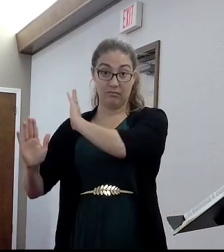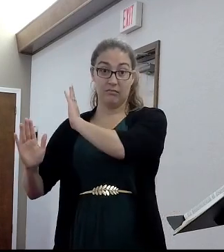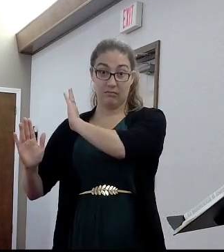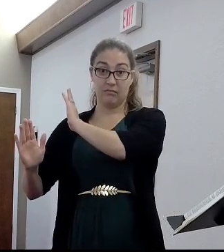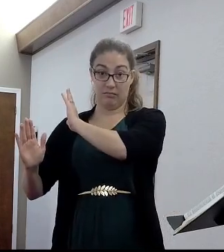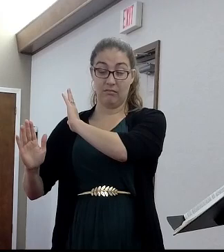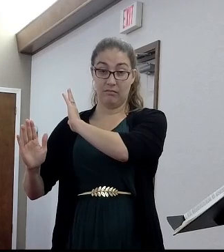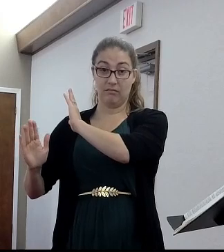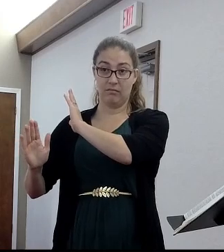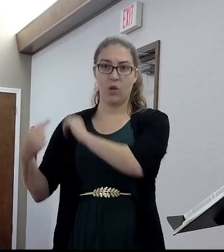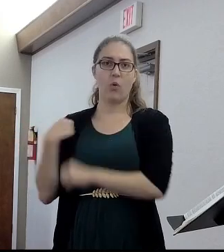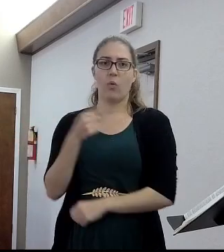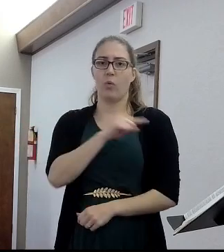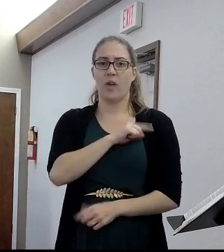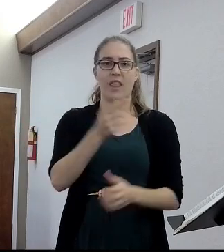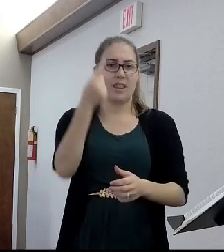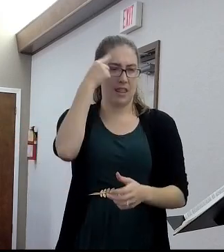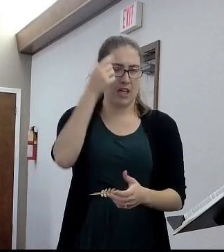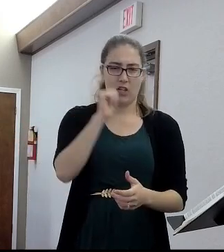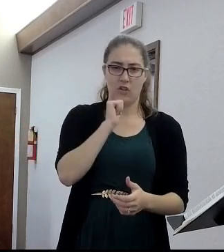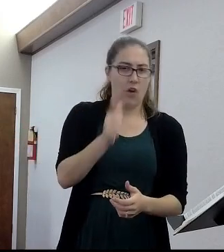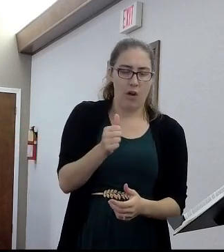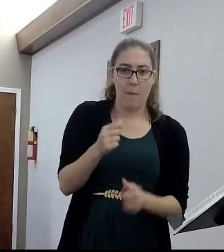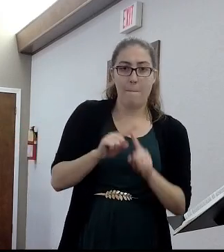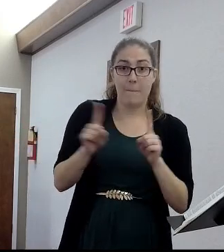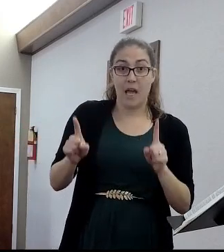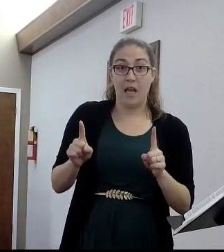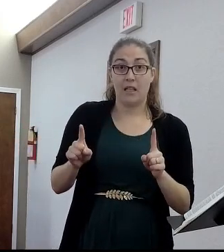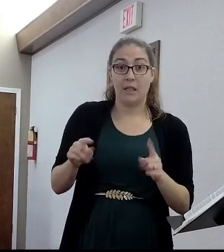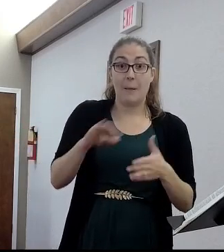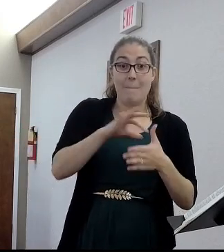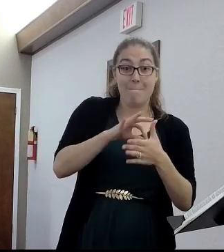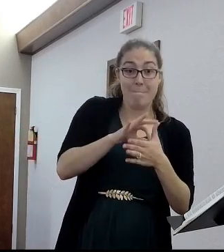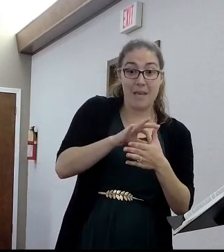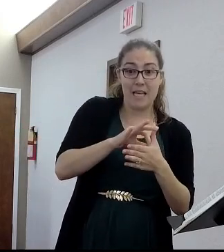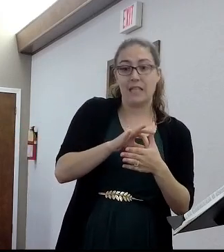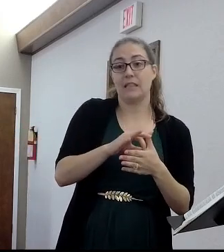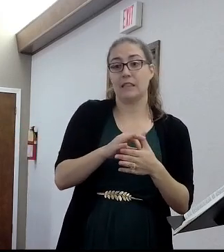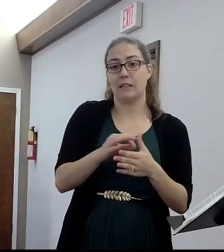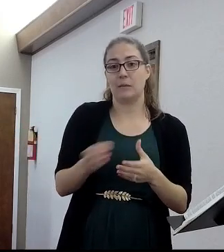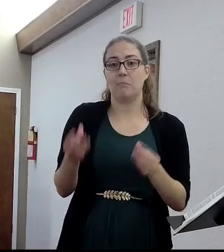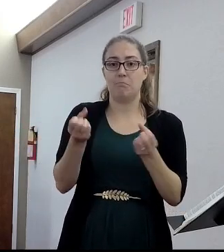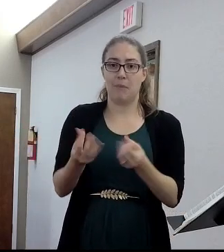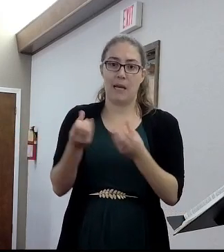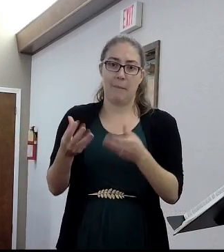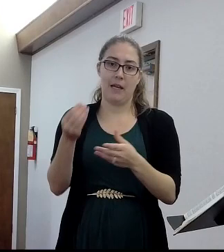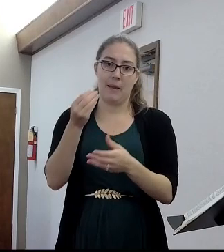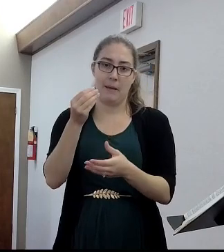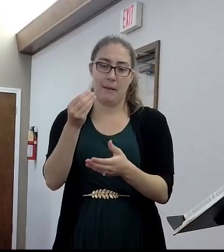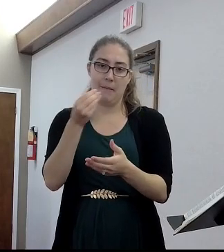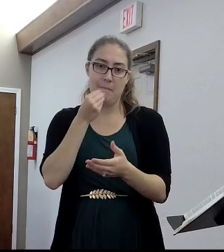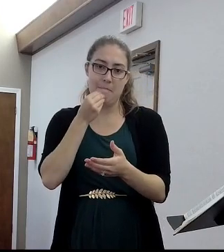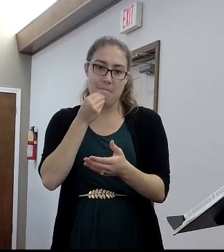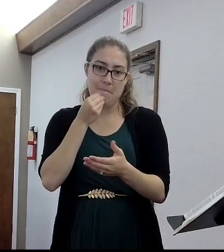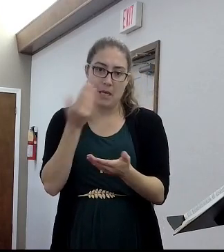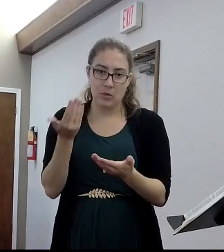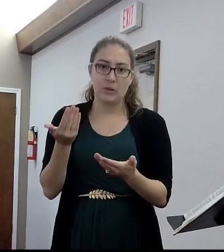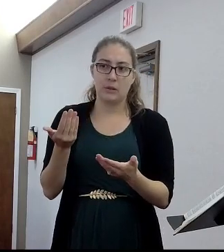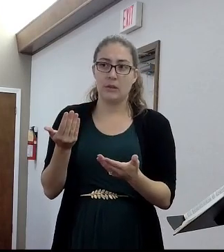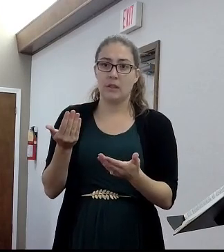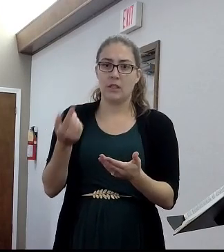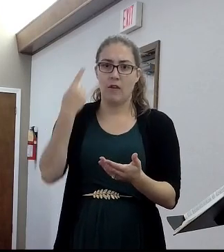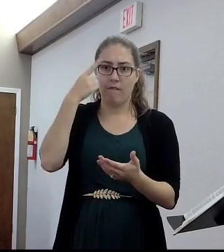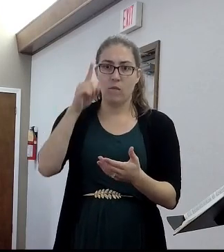I mean, I don't... We don't really think about it, but that was for kings for 2,000 years. Not for peasants